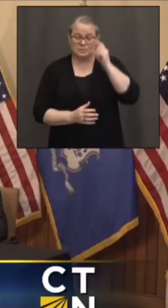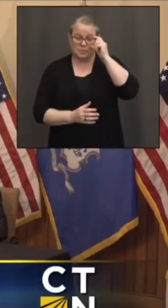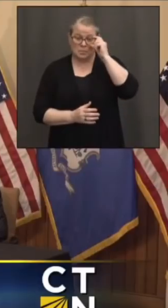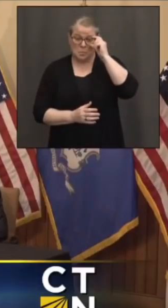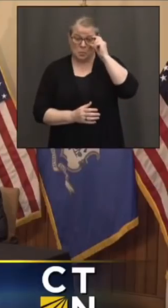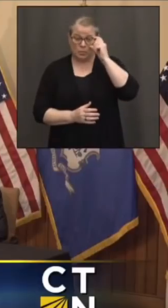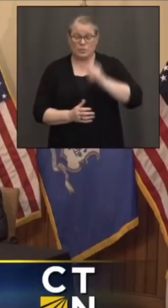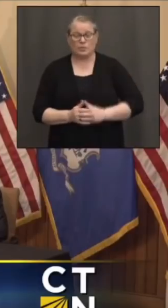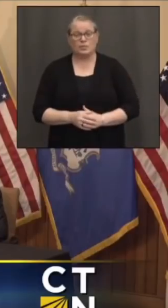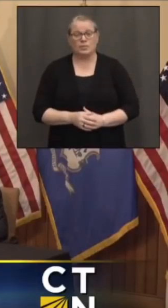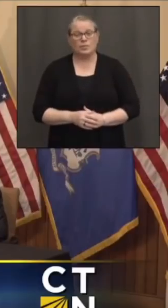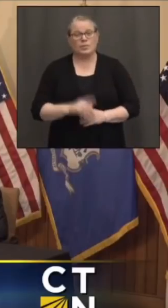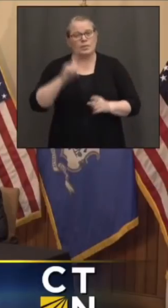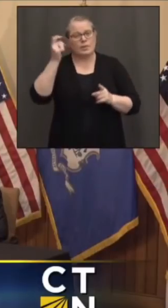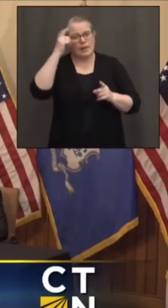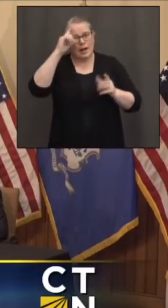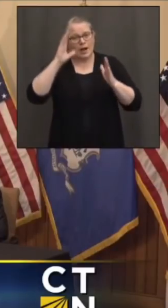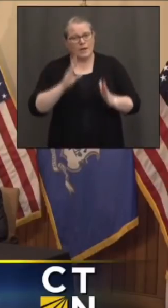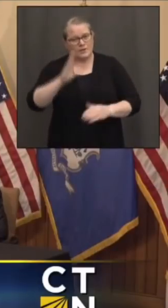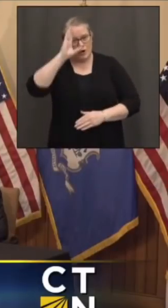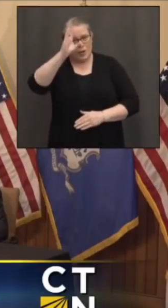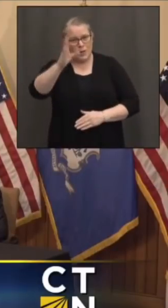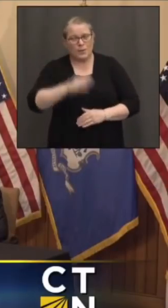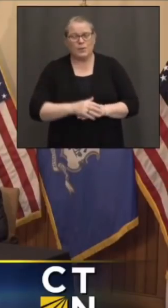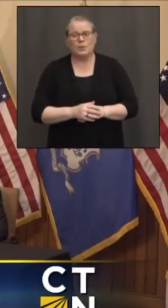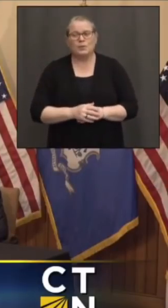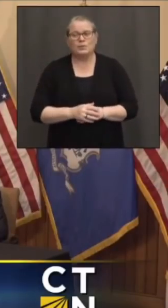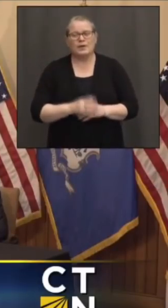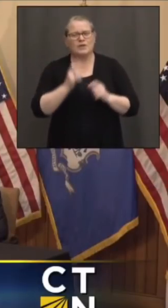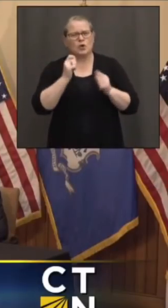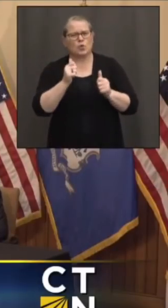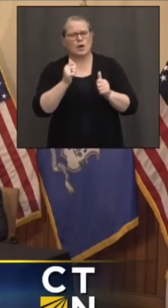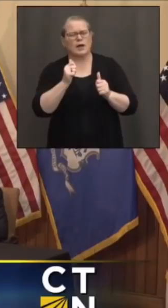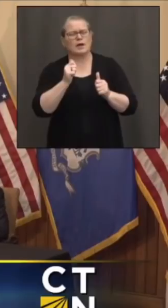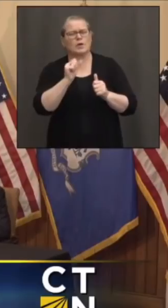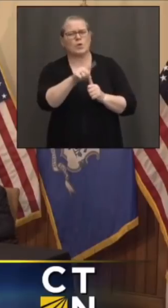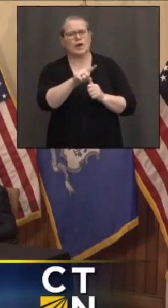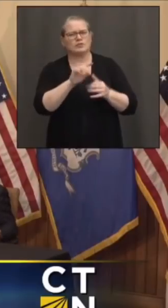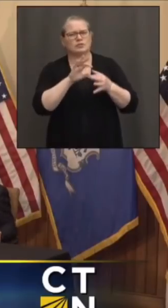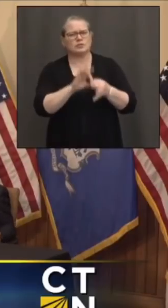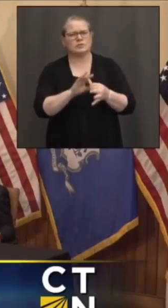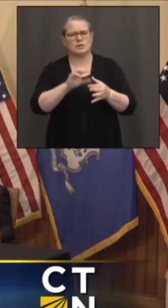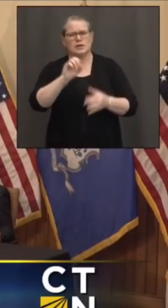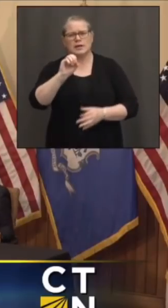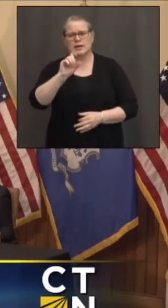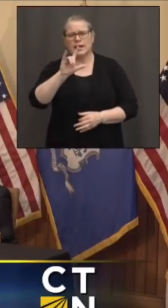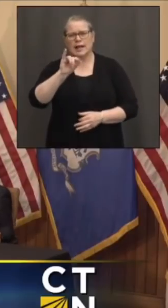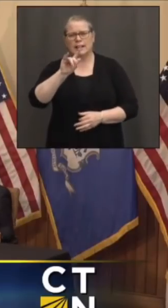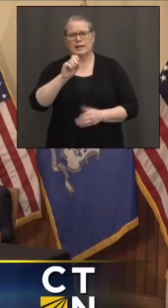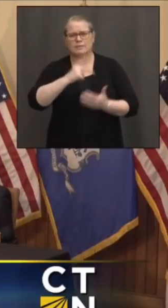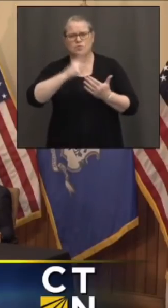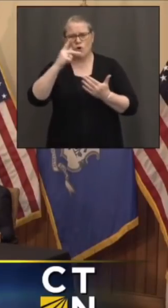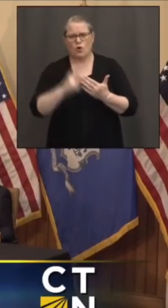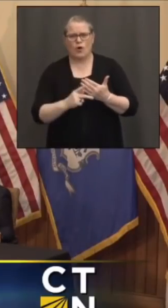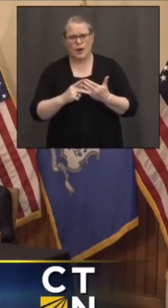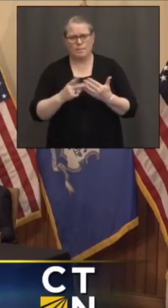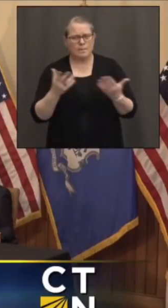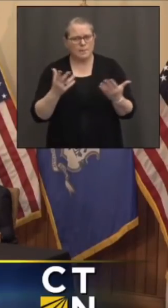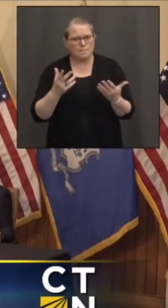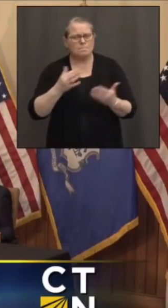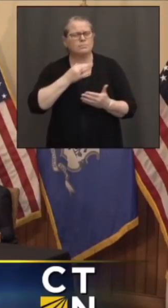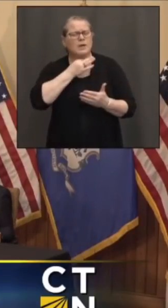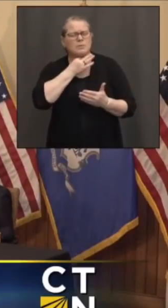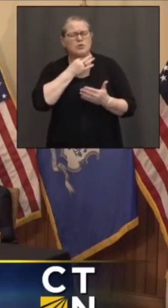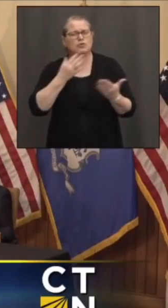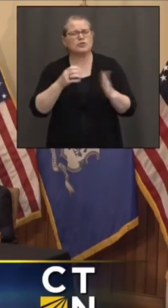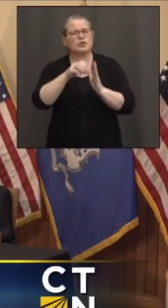Hello, Governor. Quick question for you on the LEAP program that you announced today. What problems are we seeing with students in Connecticut